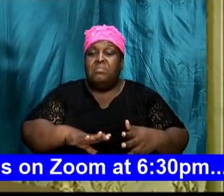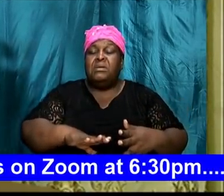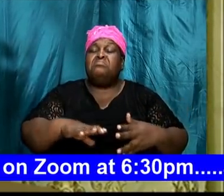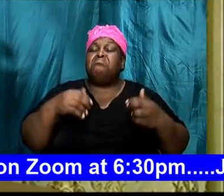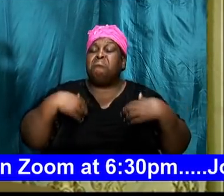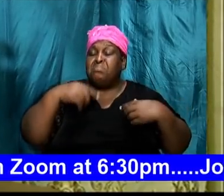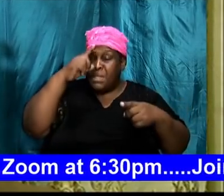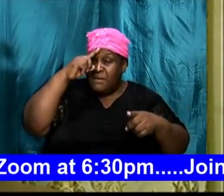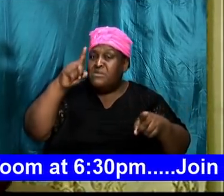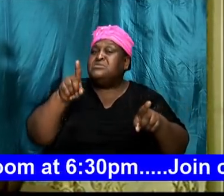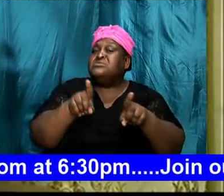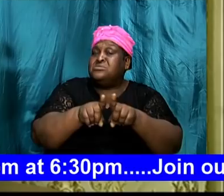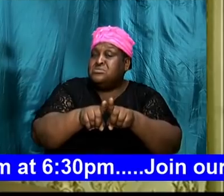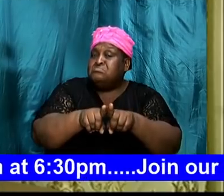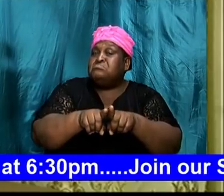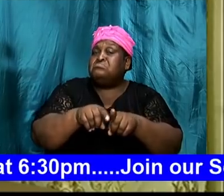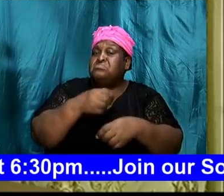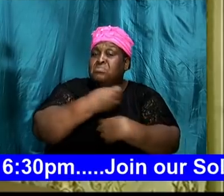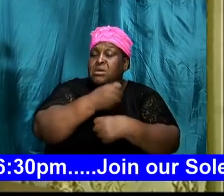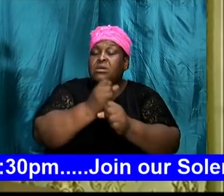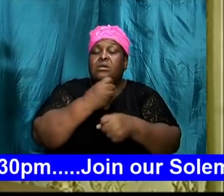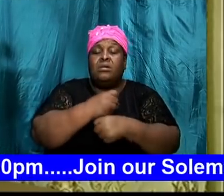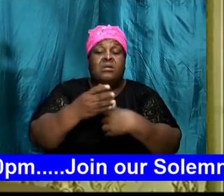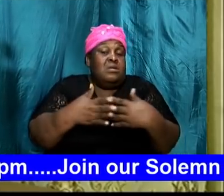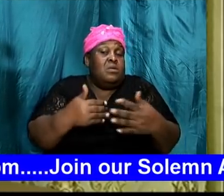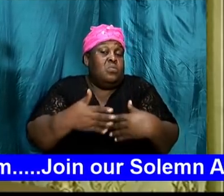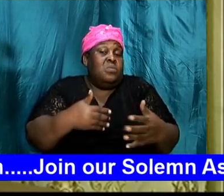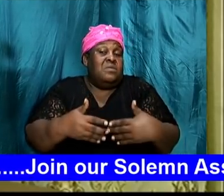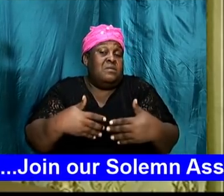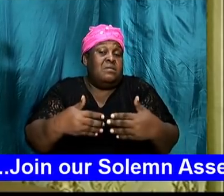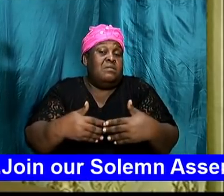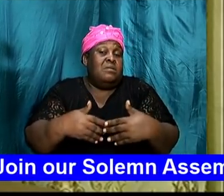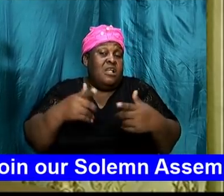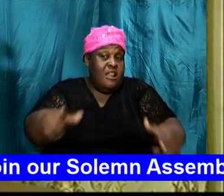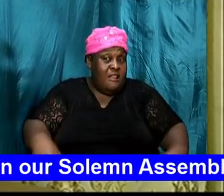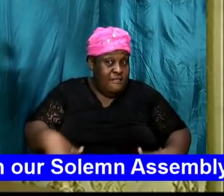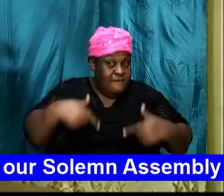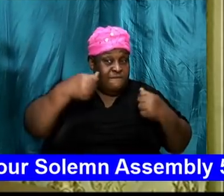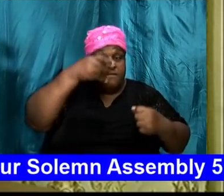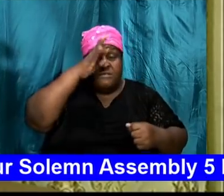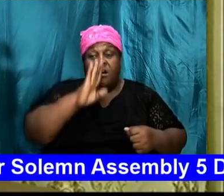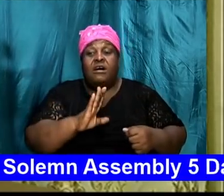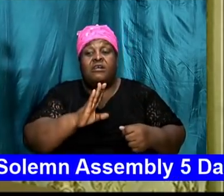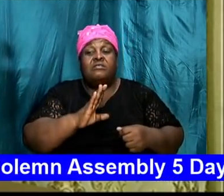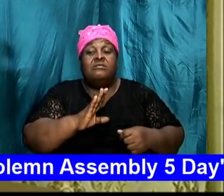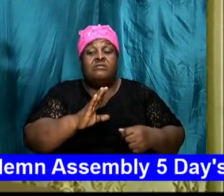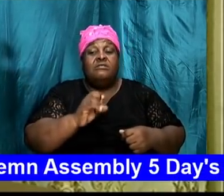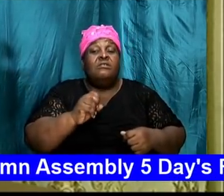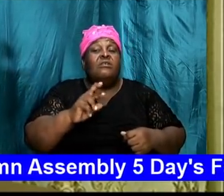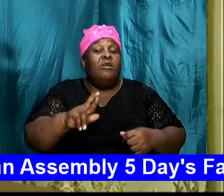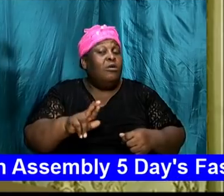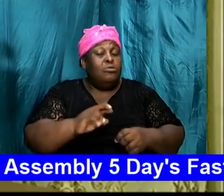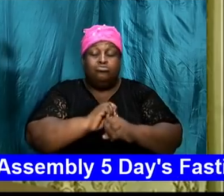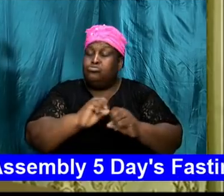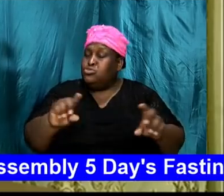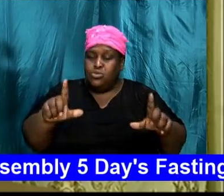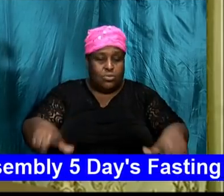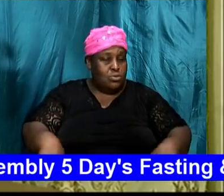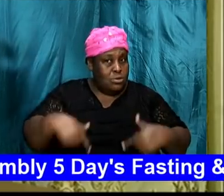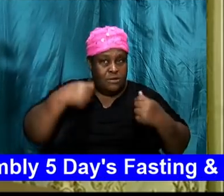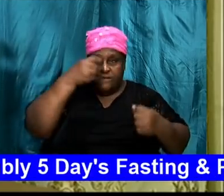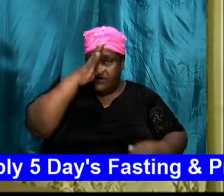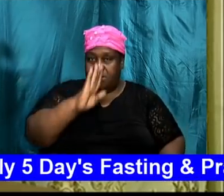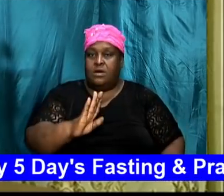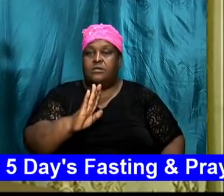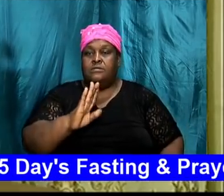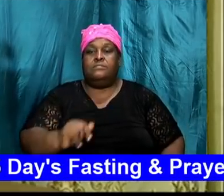make, whether they want to serve God or not. So, God's divine will is that all men, you know, should be